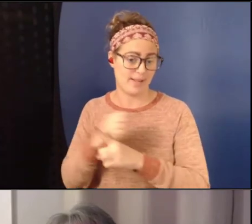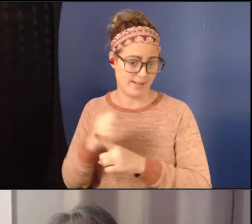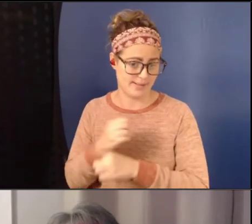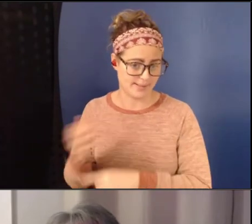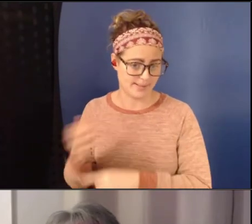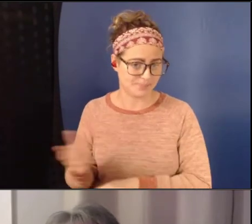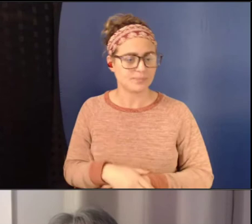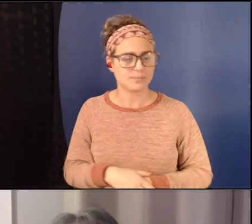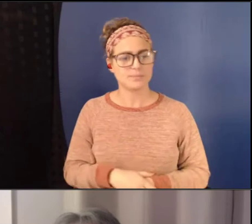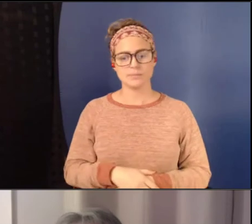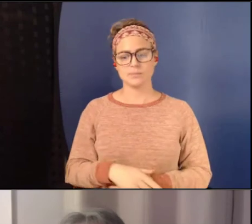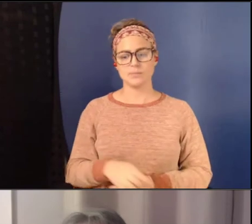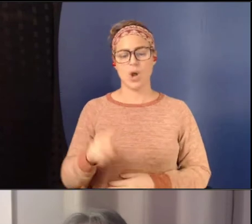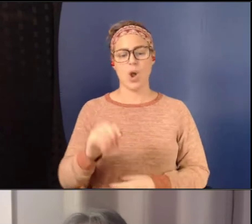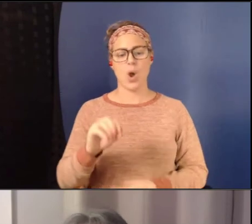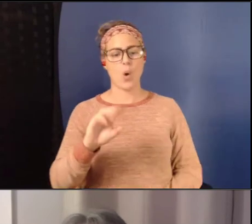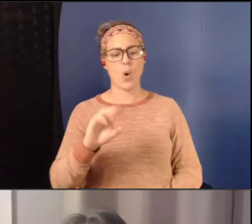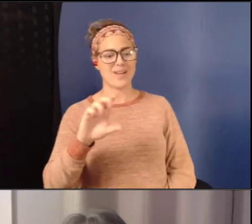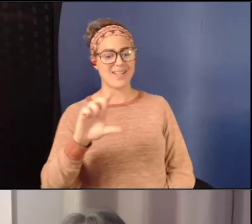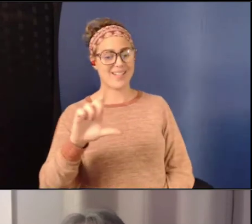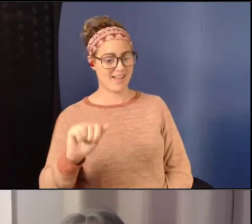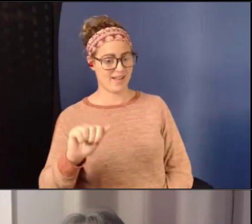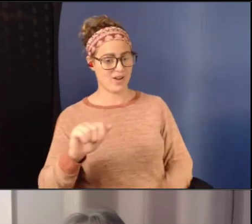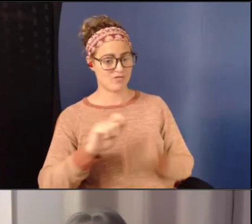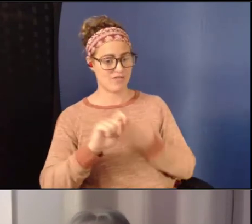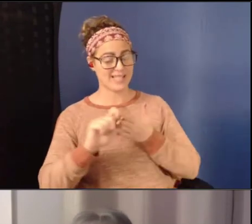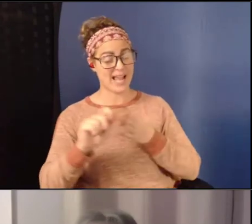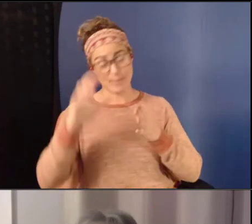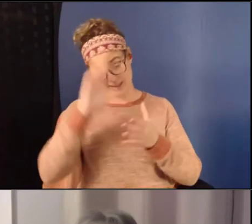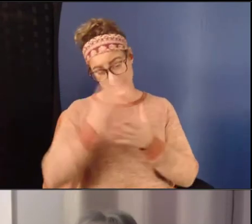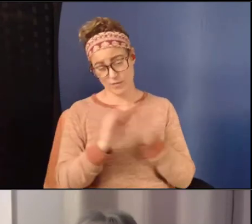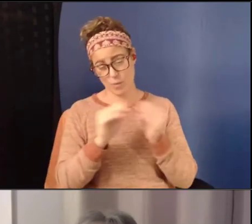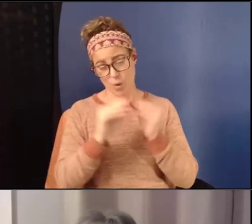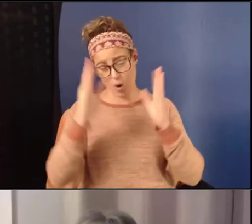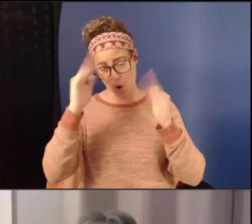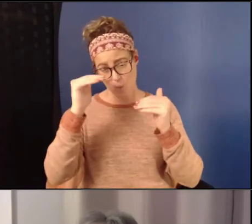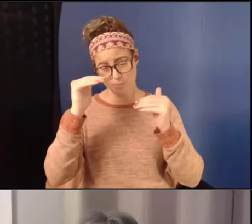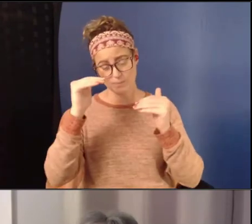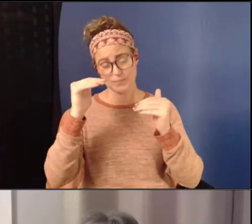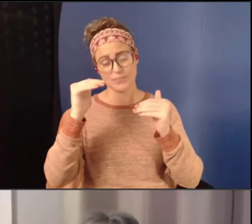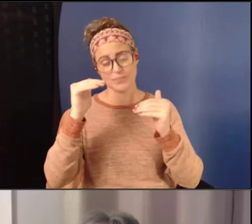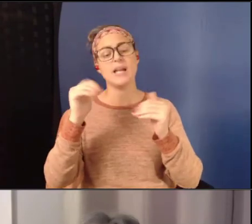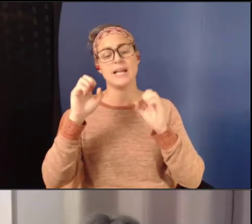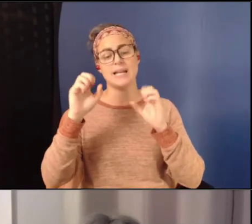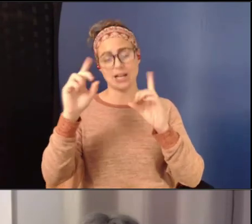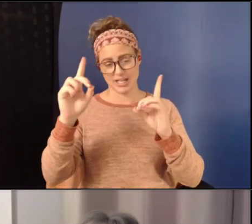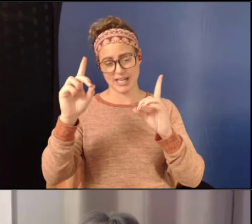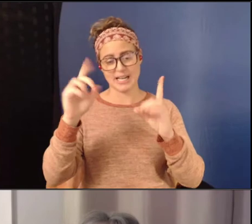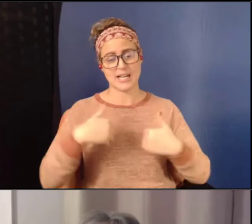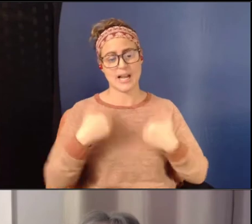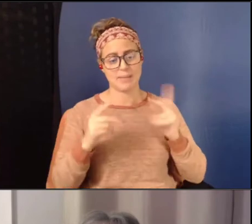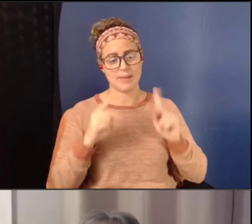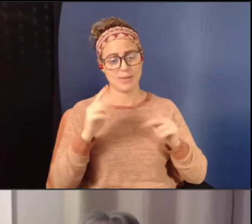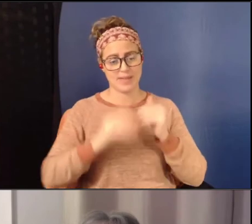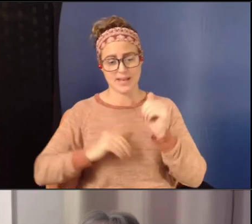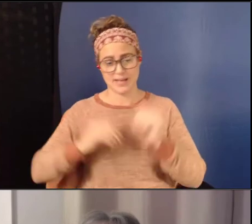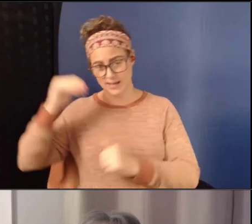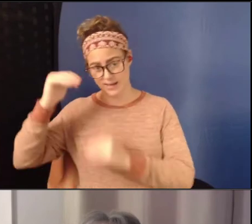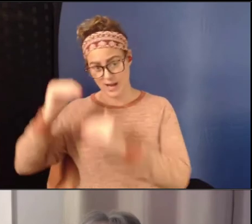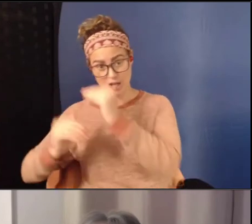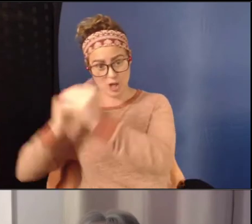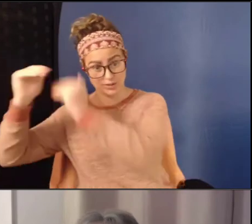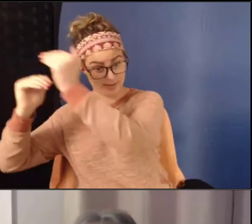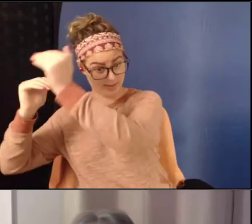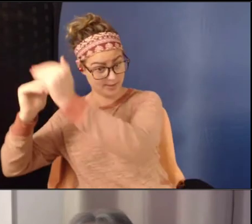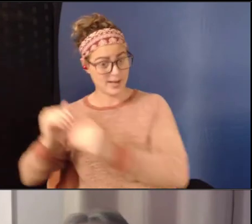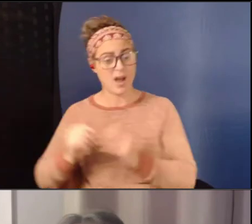Aurelia writes, I believe there's more hope in prevention education, educating young people than adults. Many times the parents don't even know